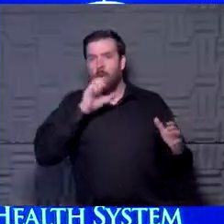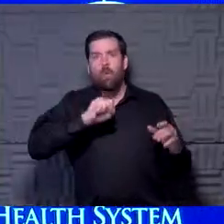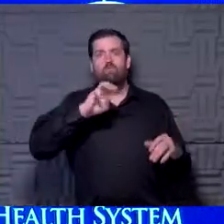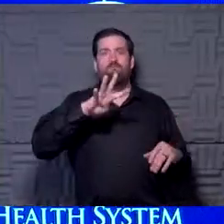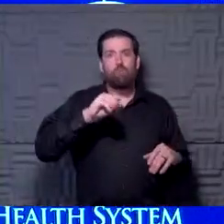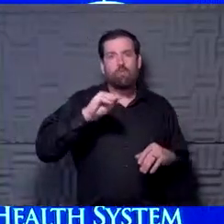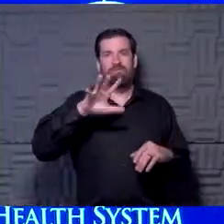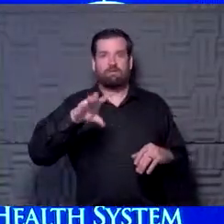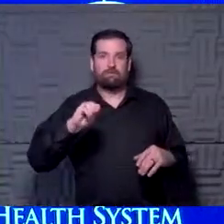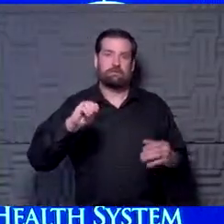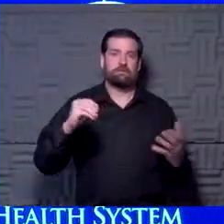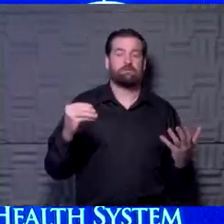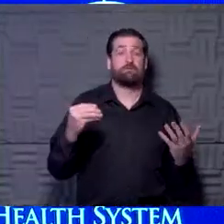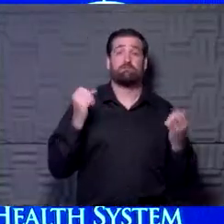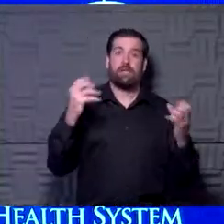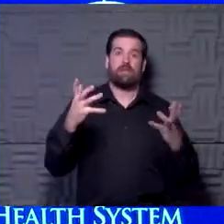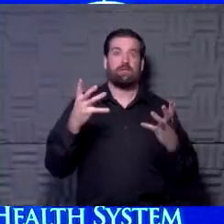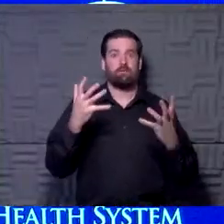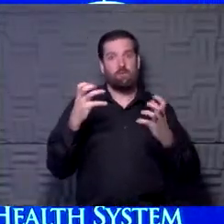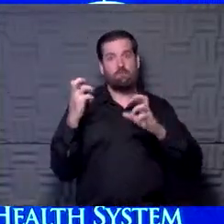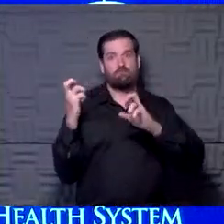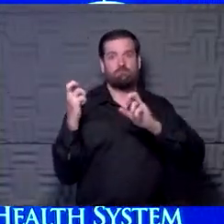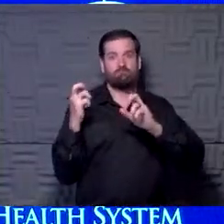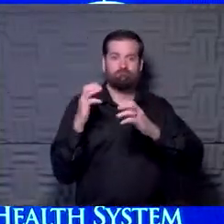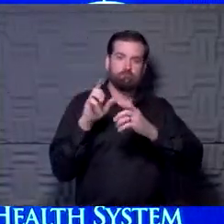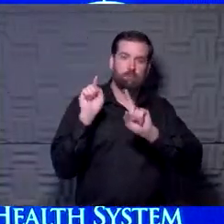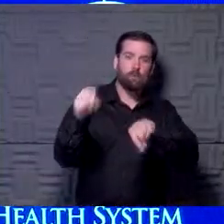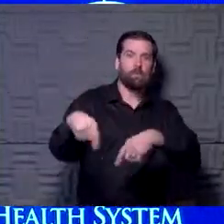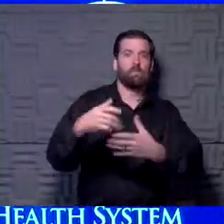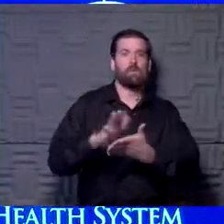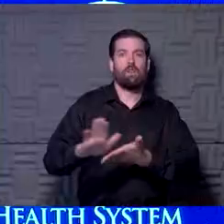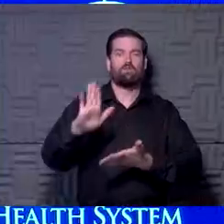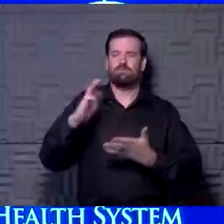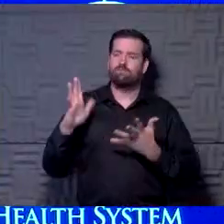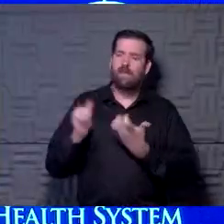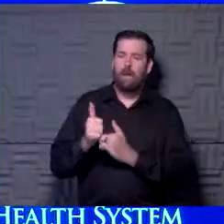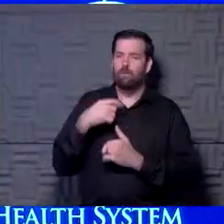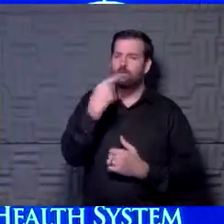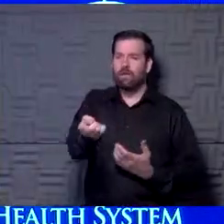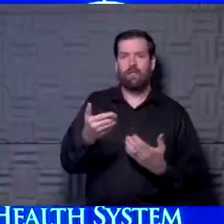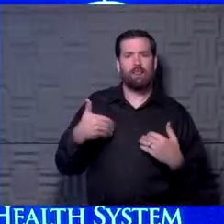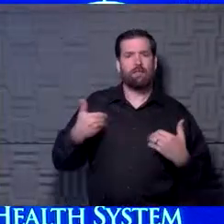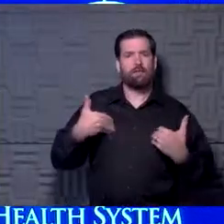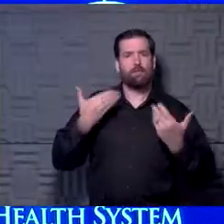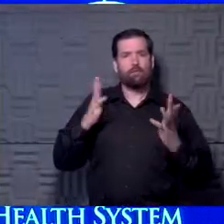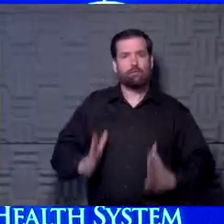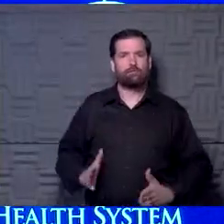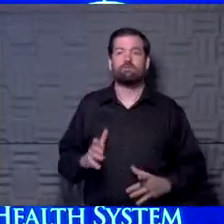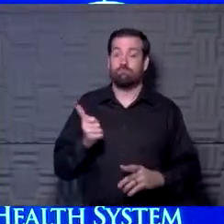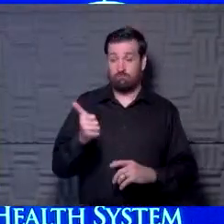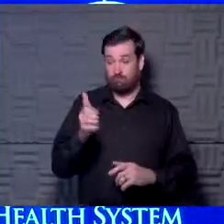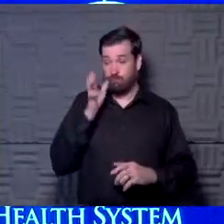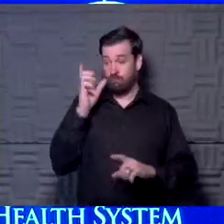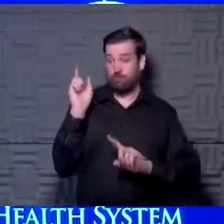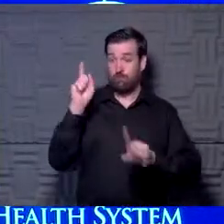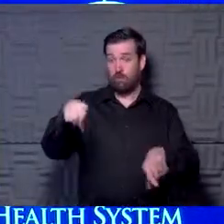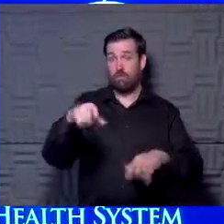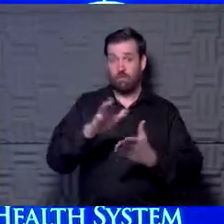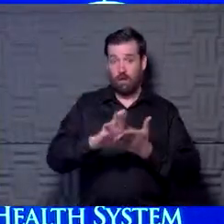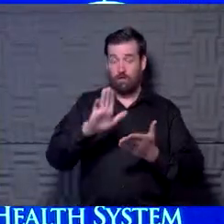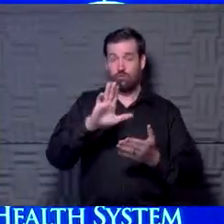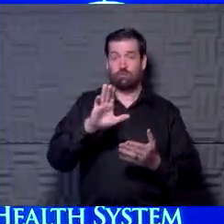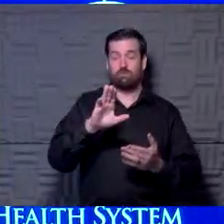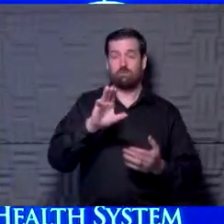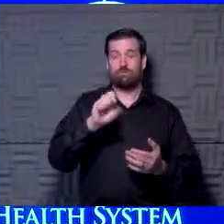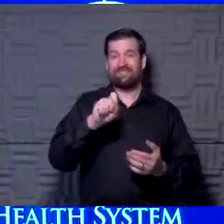years of age. And many of wanted to go to college. And you know, how do you say to a young person, okay, you're going to go to college with cystic fibrosis. Hey,